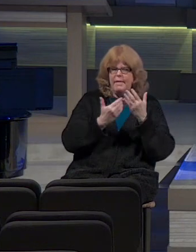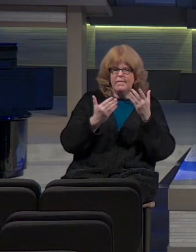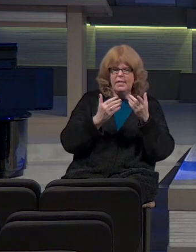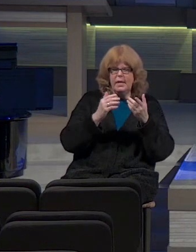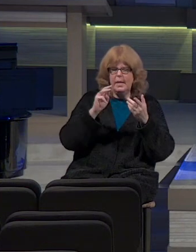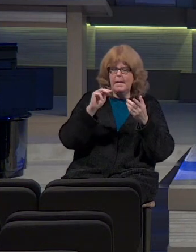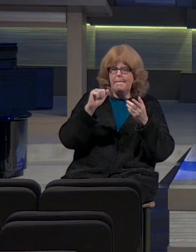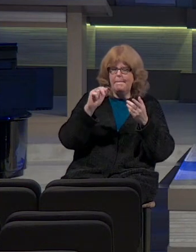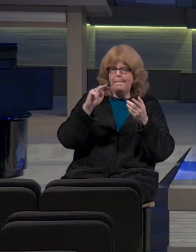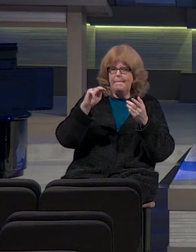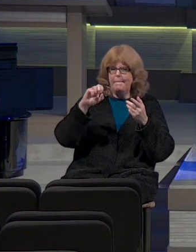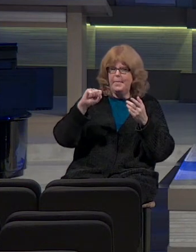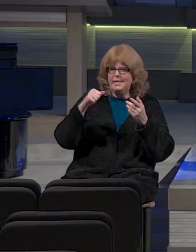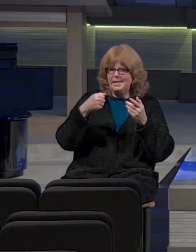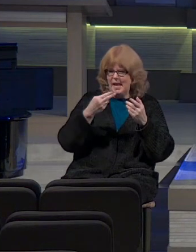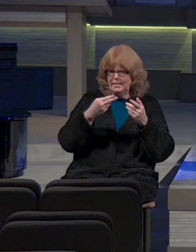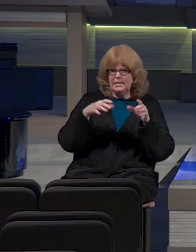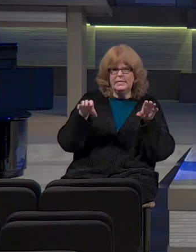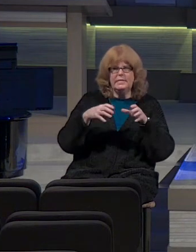Manasseh did.